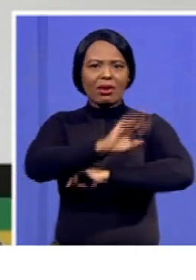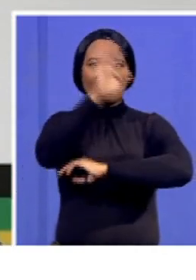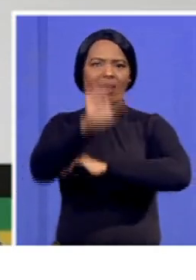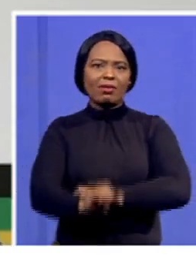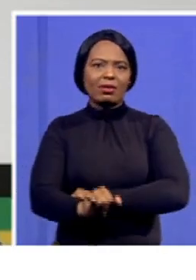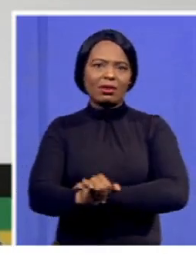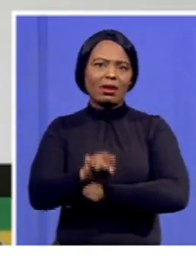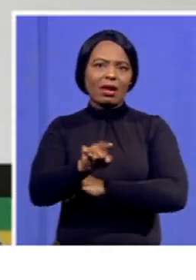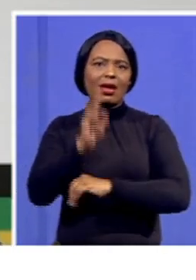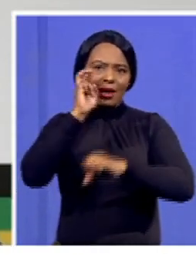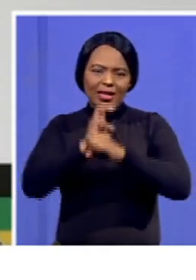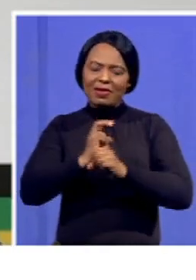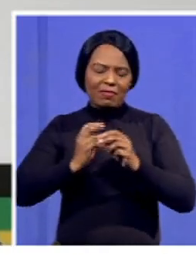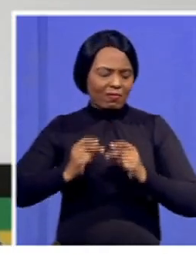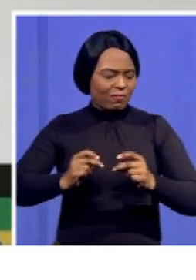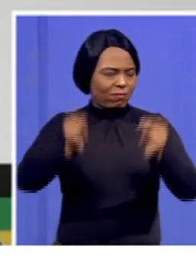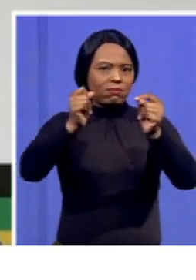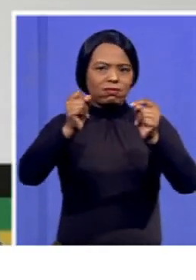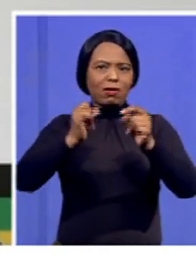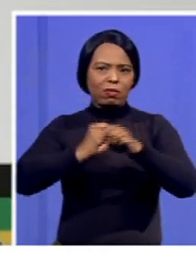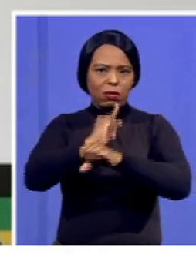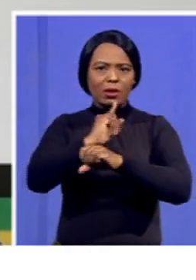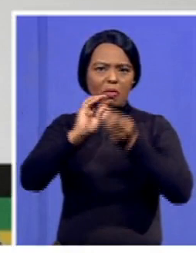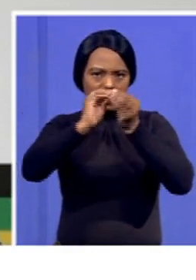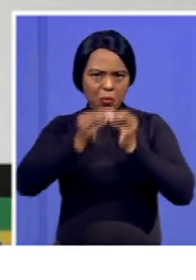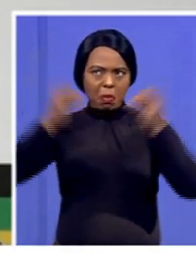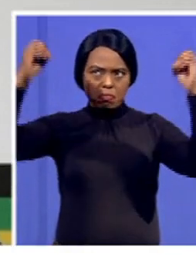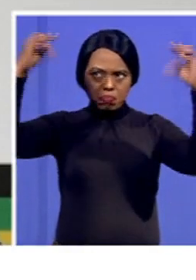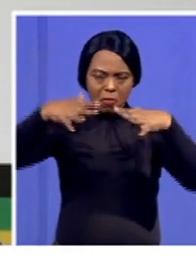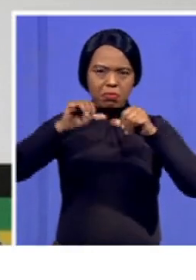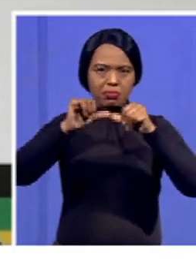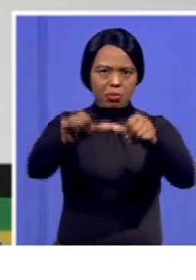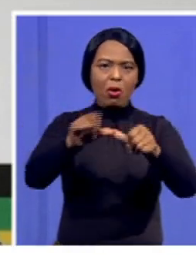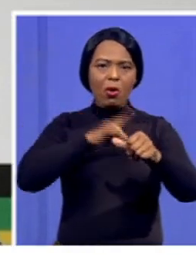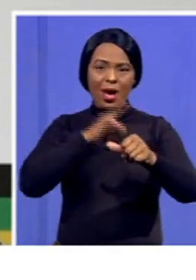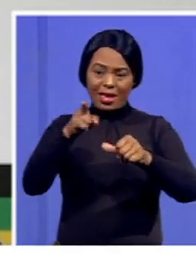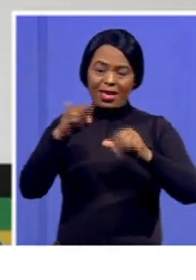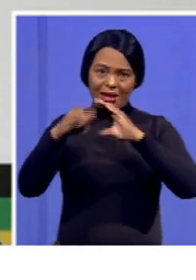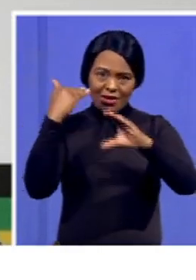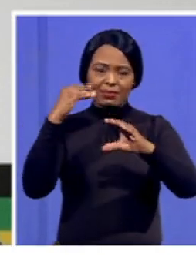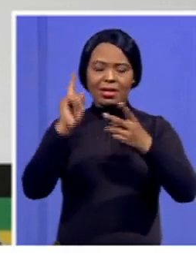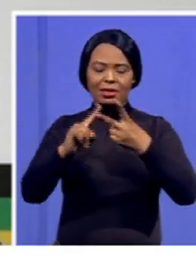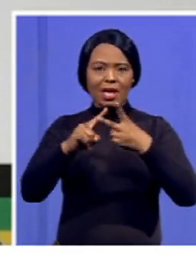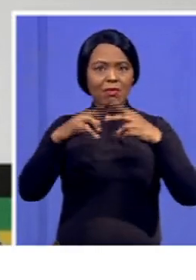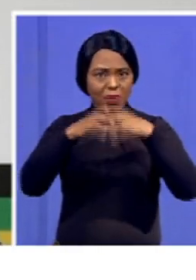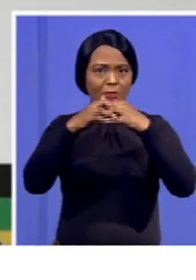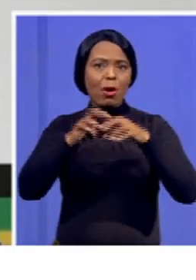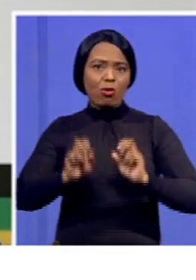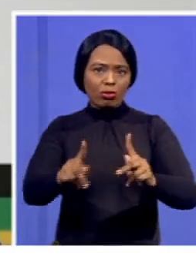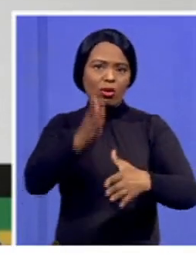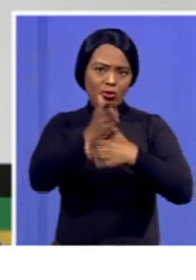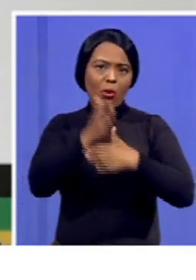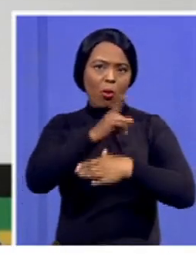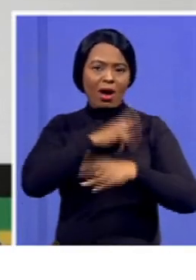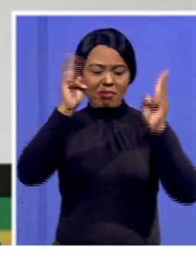security, as it is critical for lifting confidence and investment, and also creating jobs. Because the more we have load shedding,